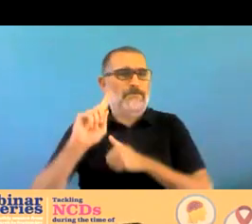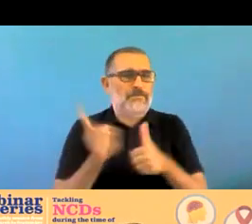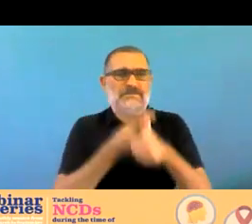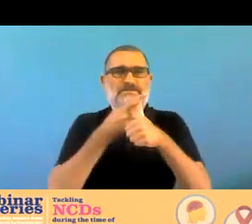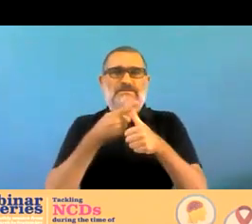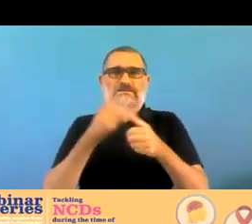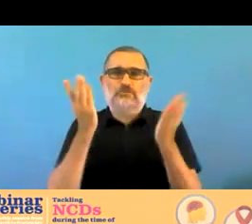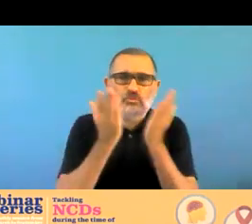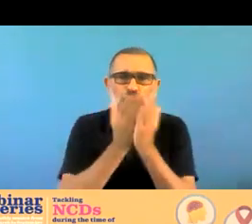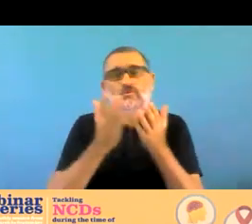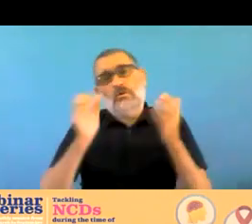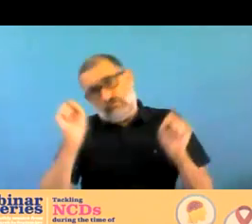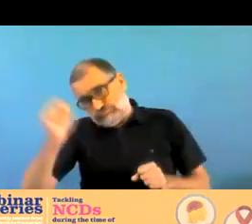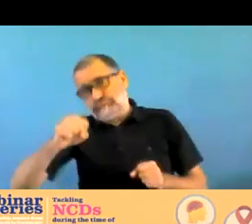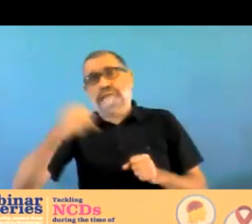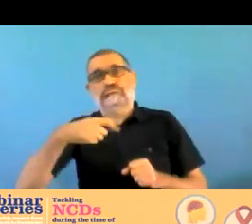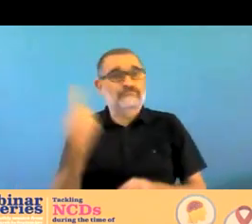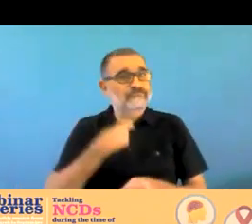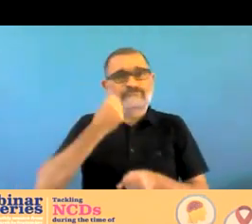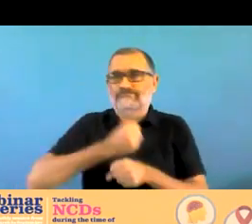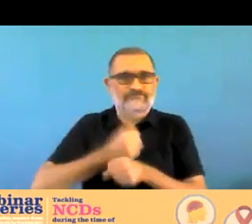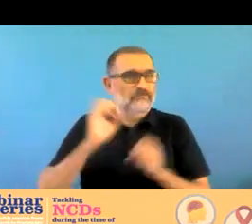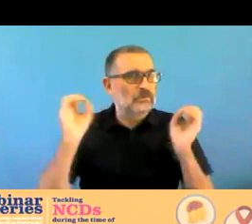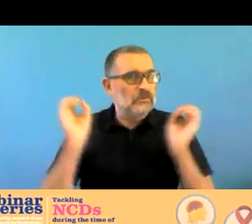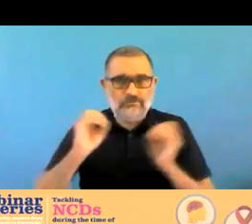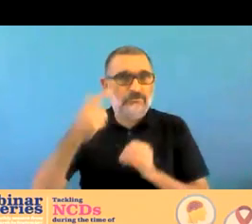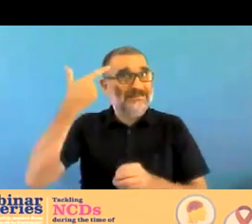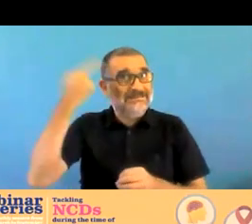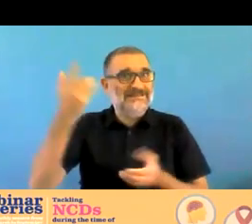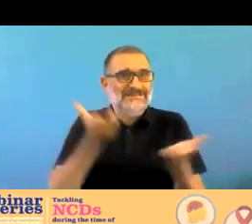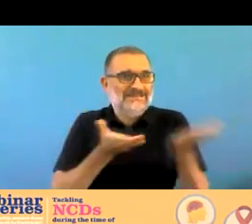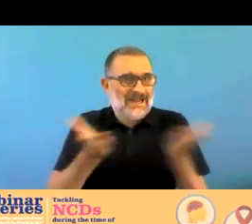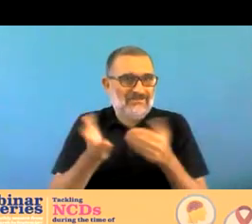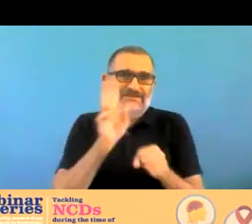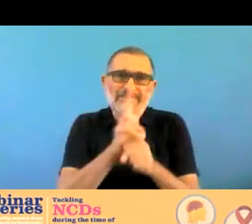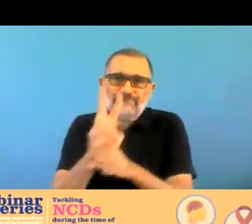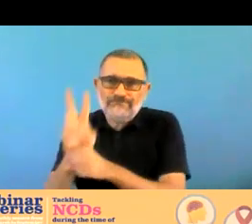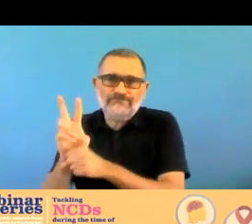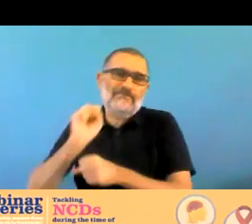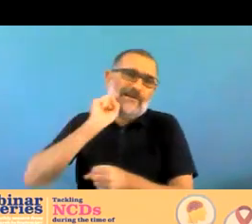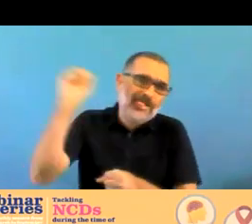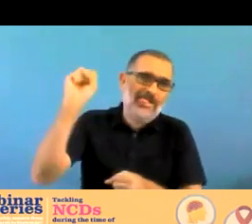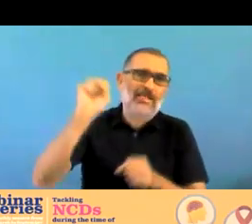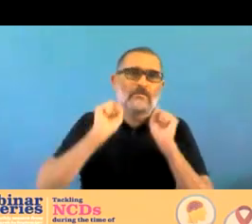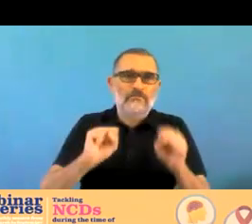have also been interrupted in a diagnosis and treatment